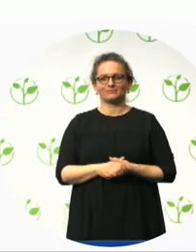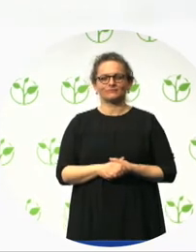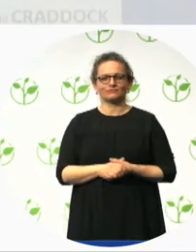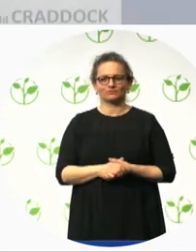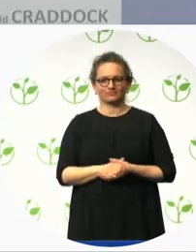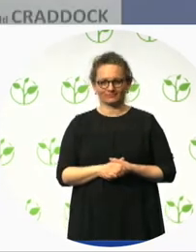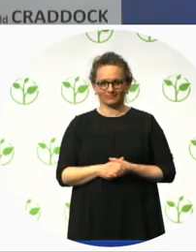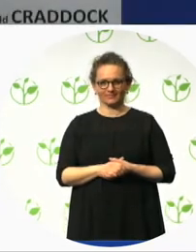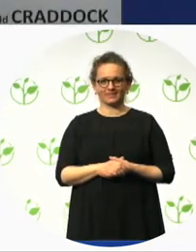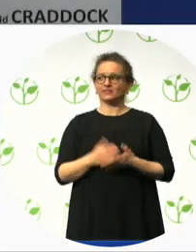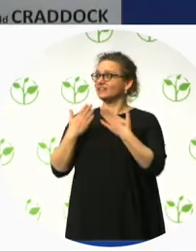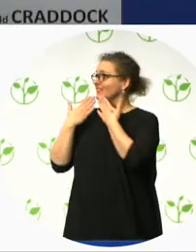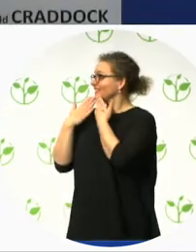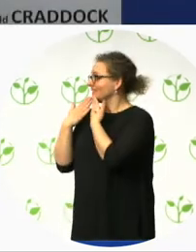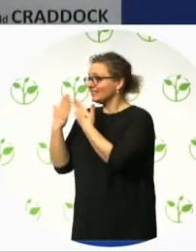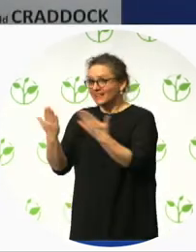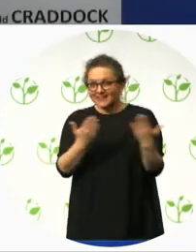Thank you very much Liam, well done.